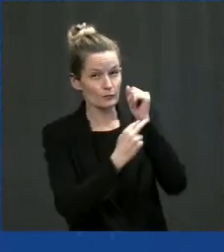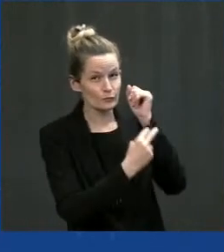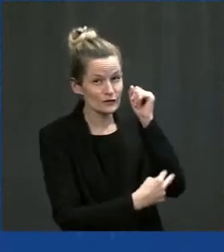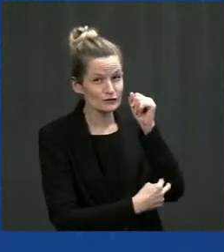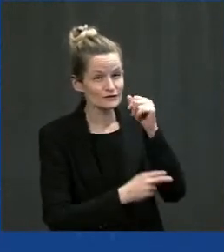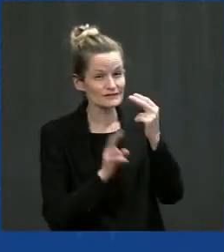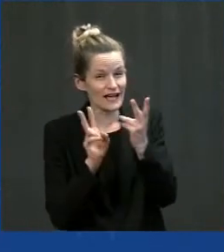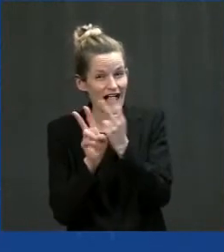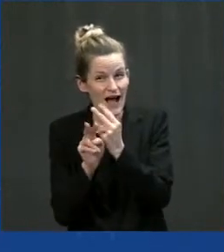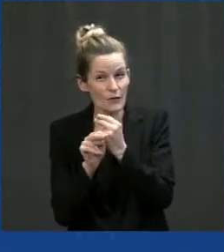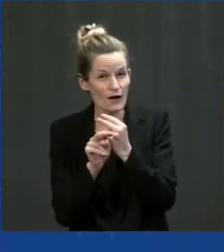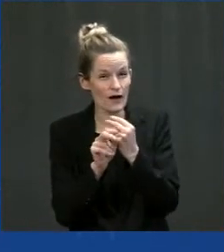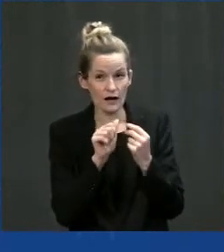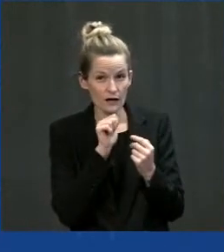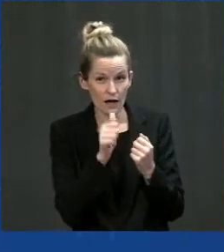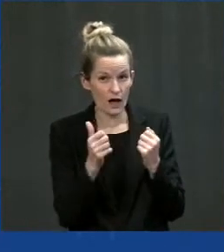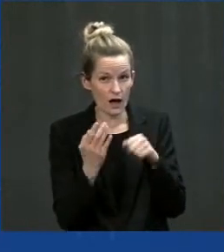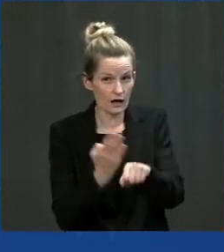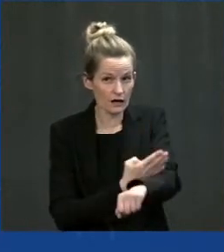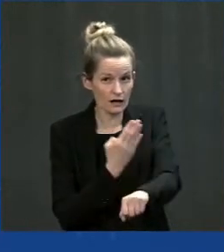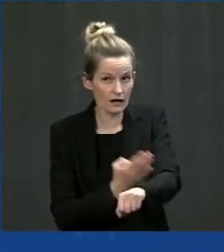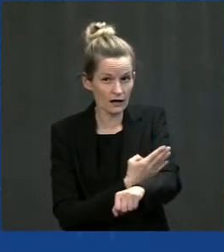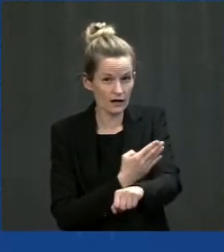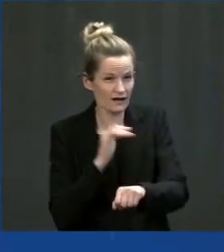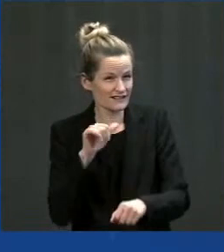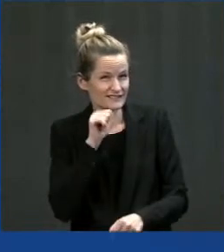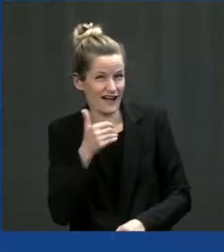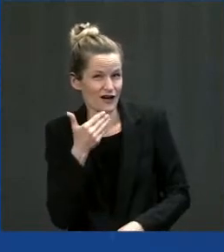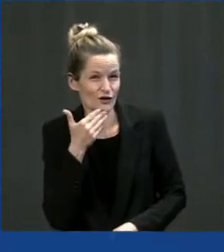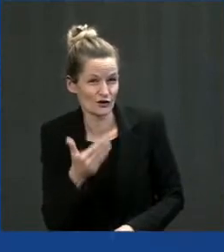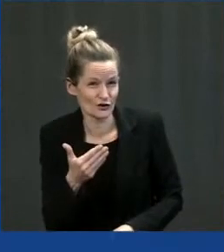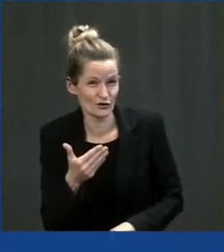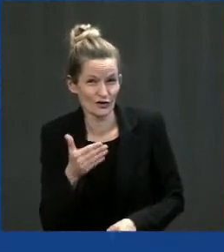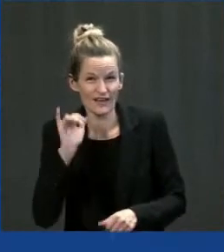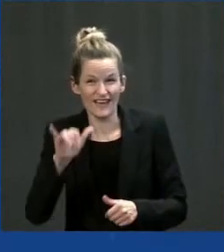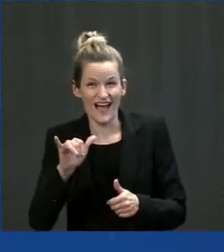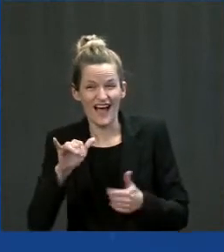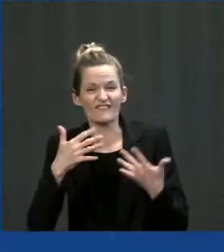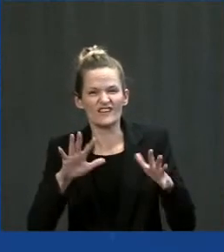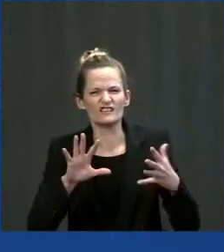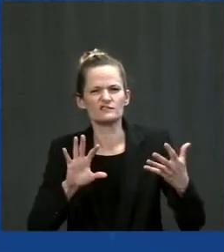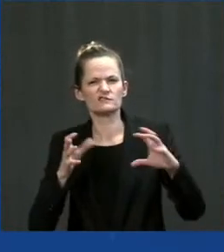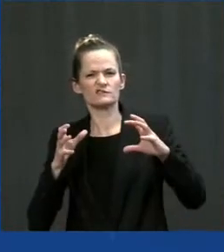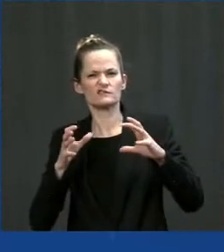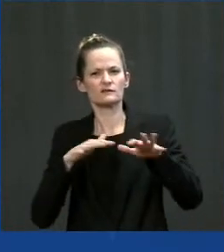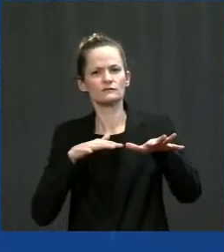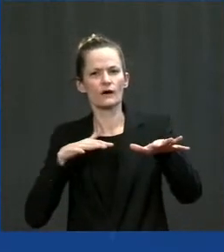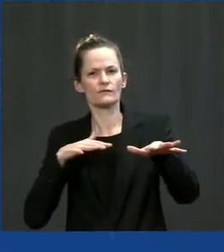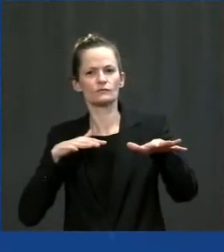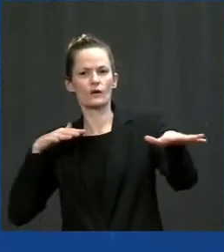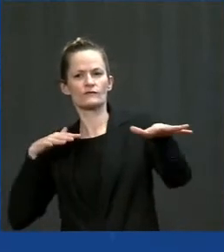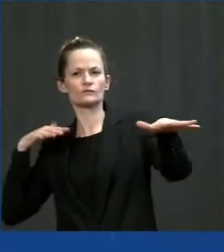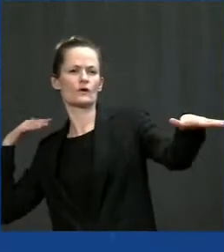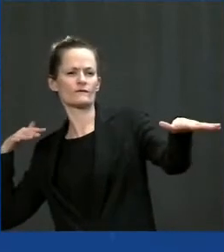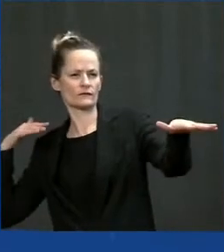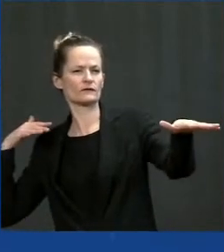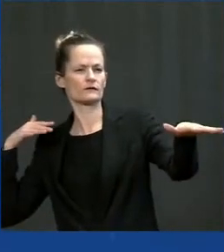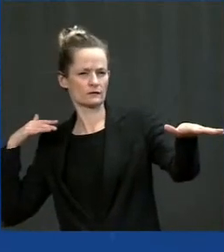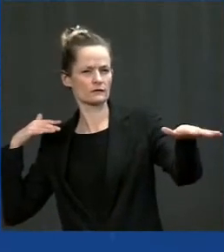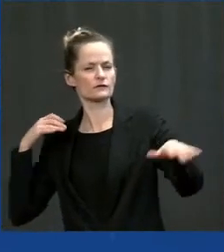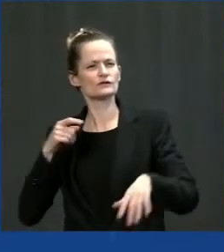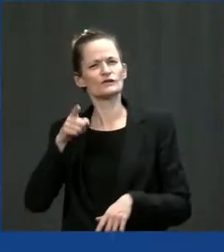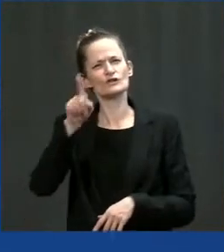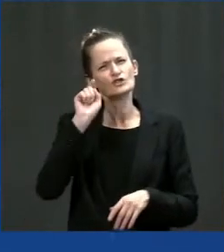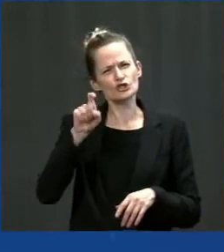condition. So it all comes down to being able to move and move without creating additional pollution